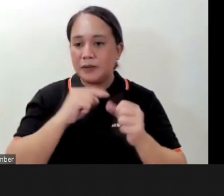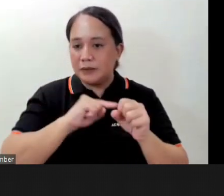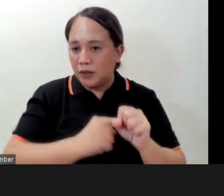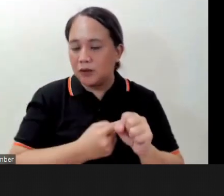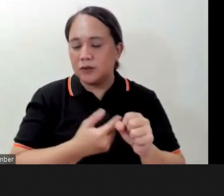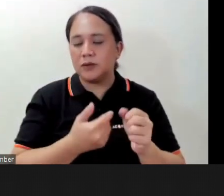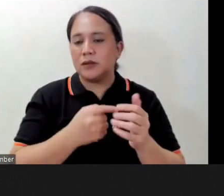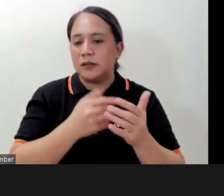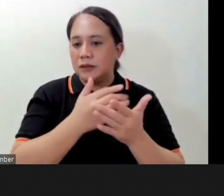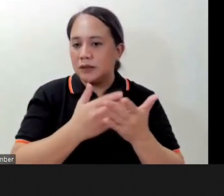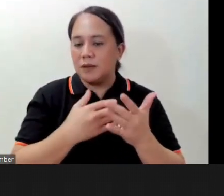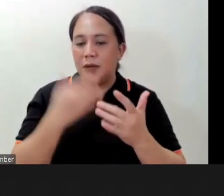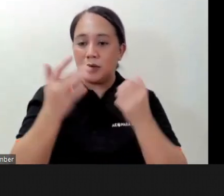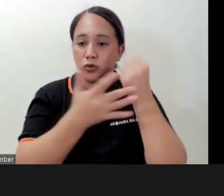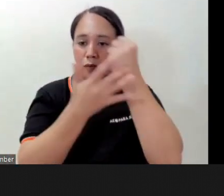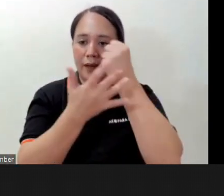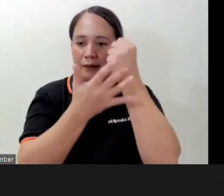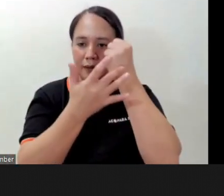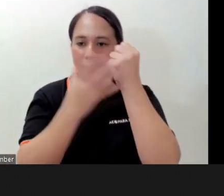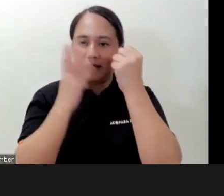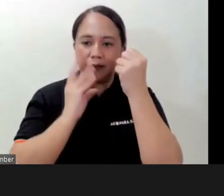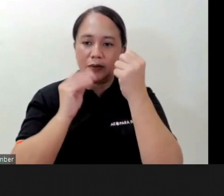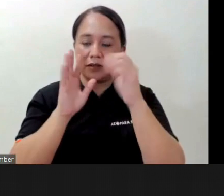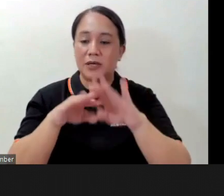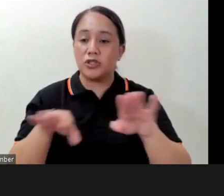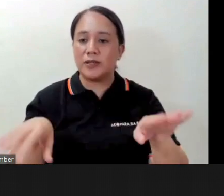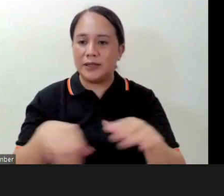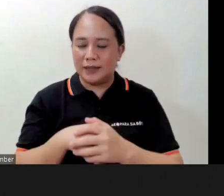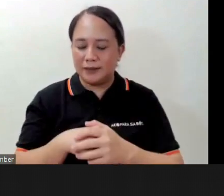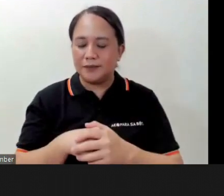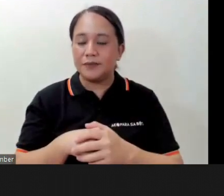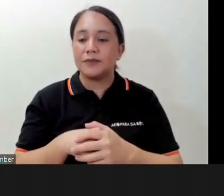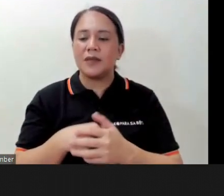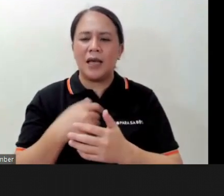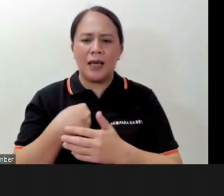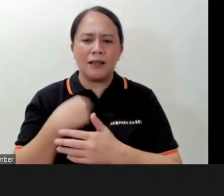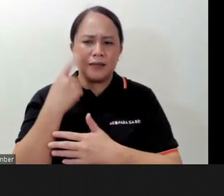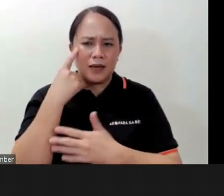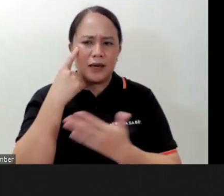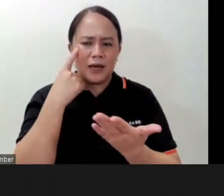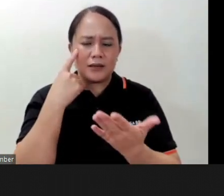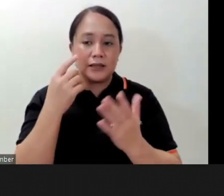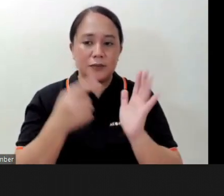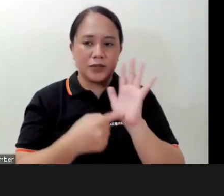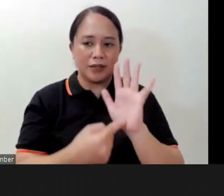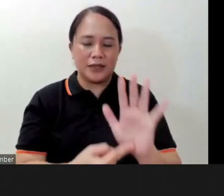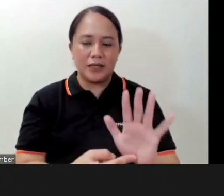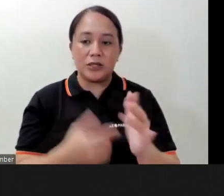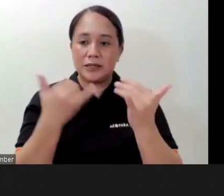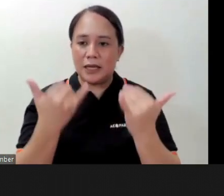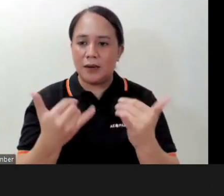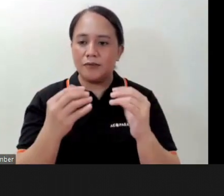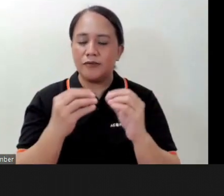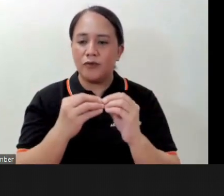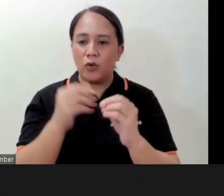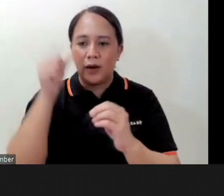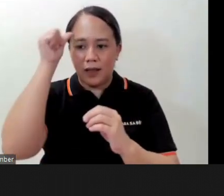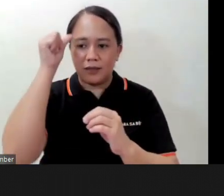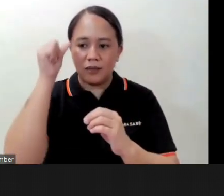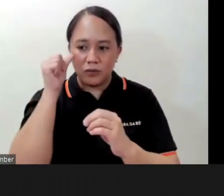the traumatic experiences of children so this one I think this presentation now is more for adults